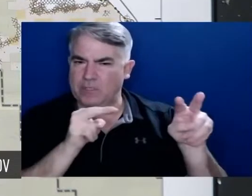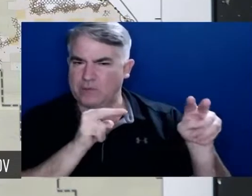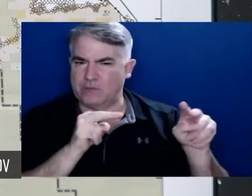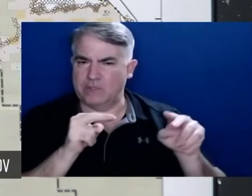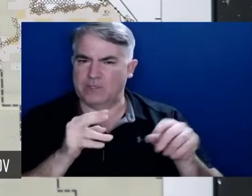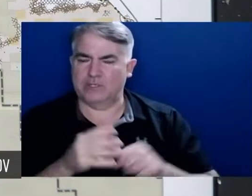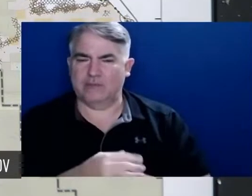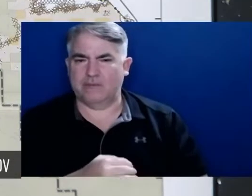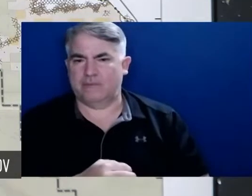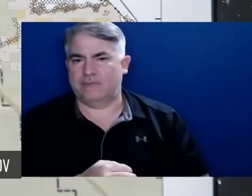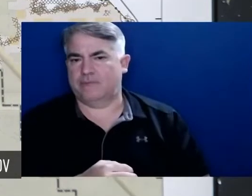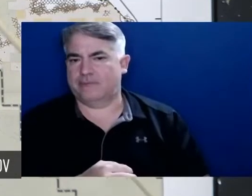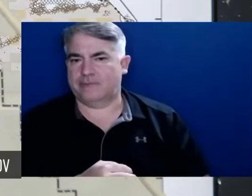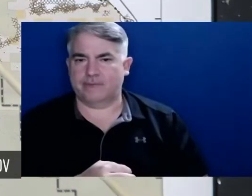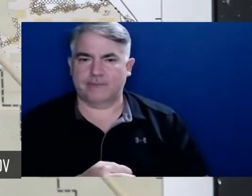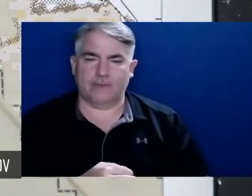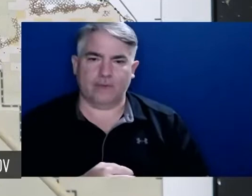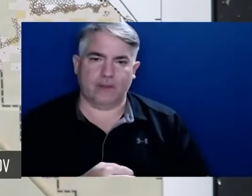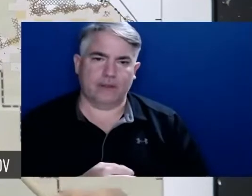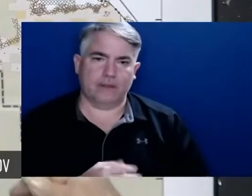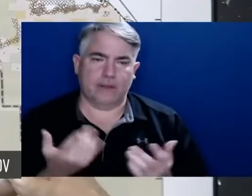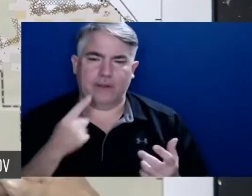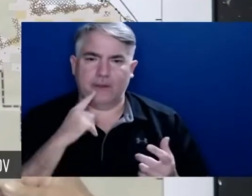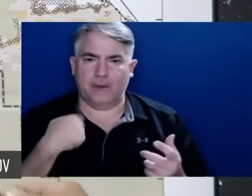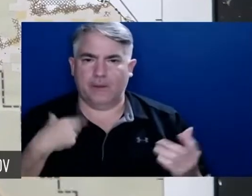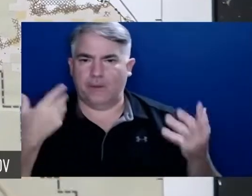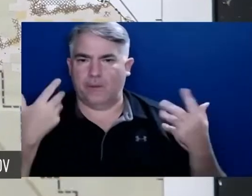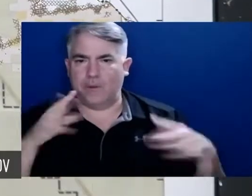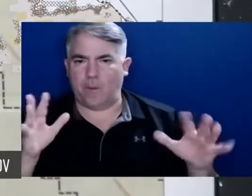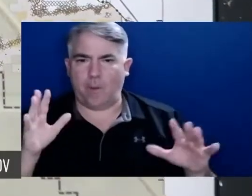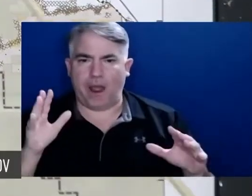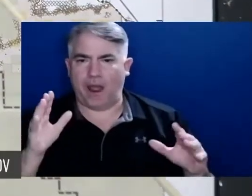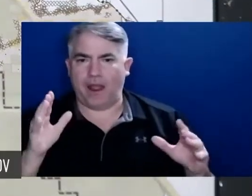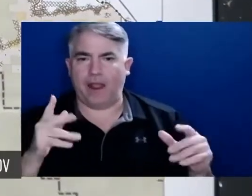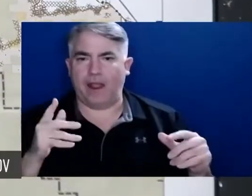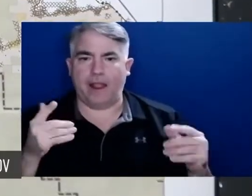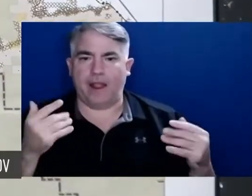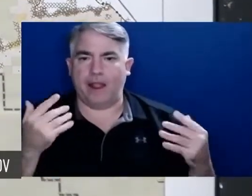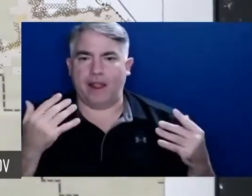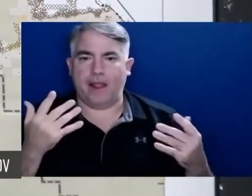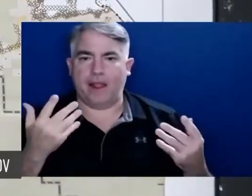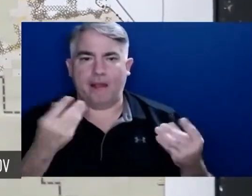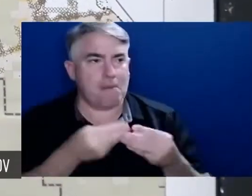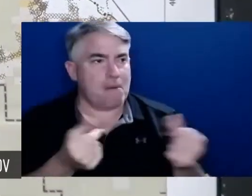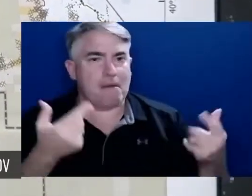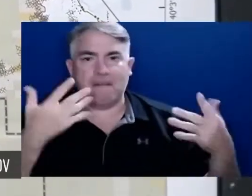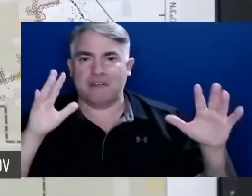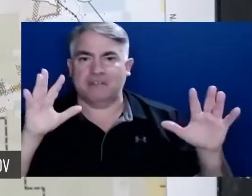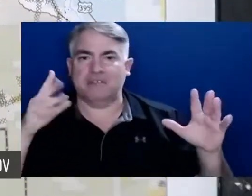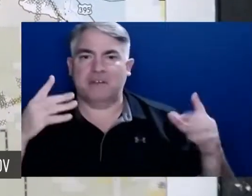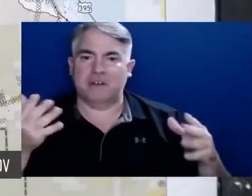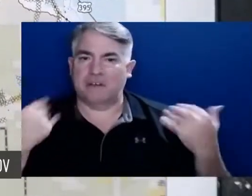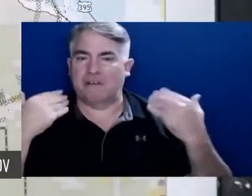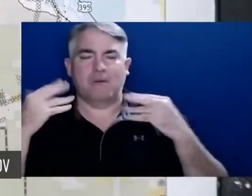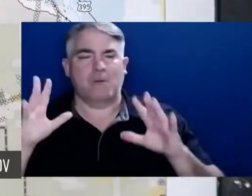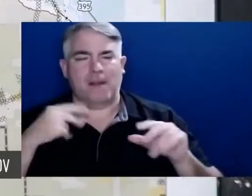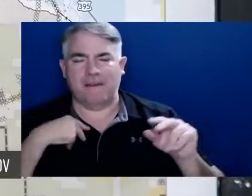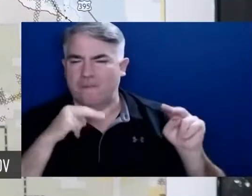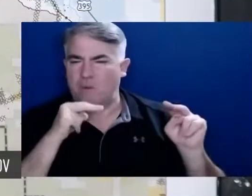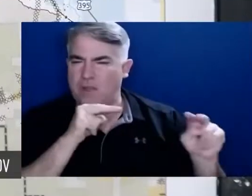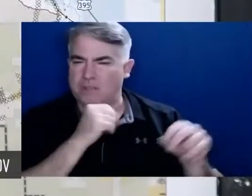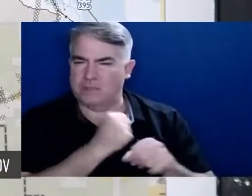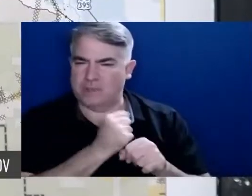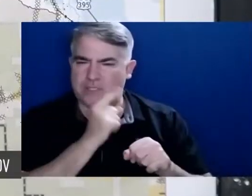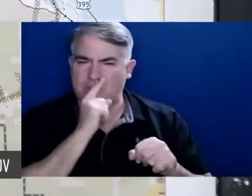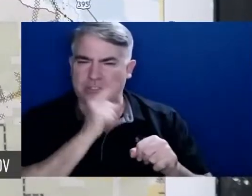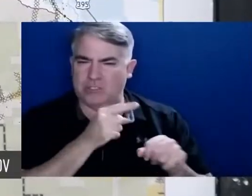you know we'll stay vigilant for both the spot fire and all this country just because the fire has shown us what it can do.